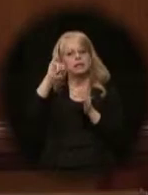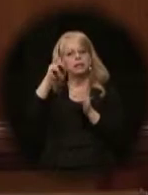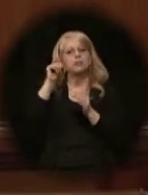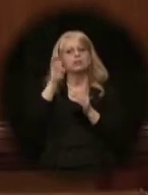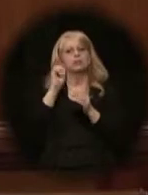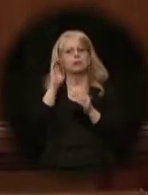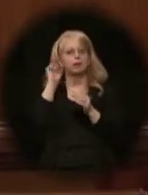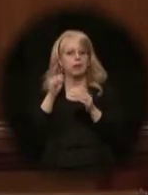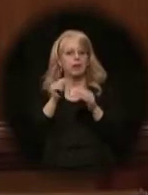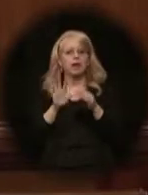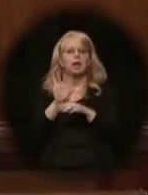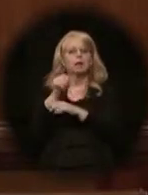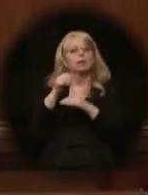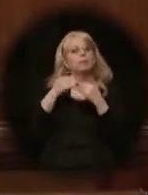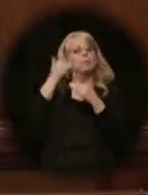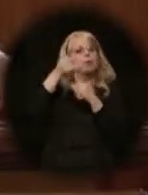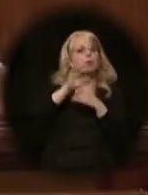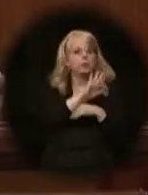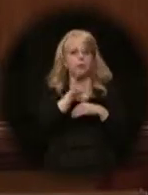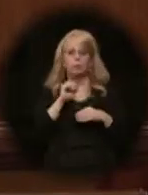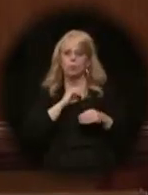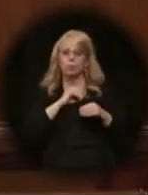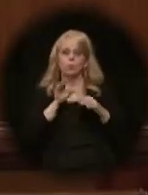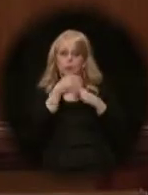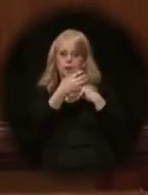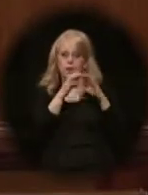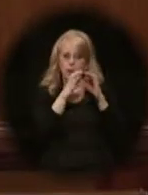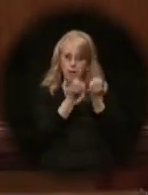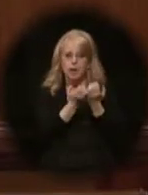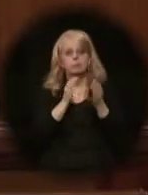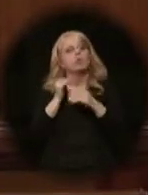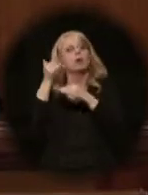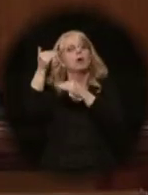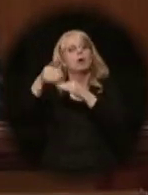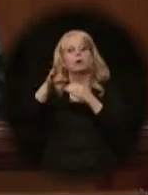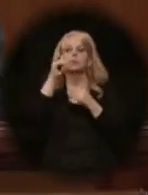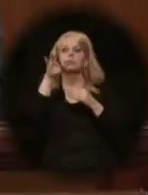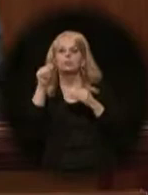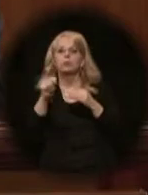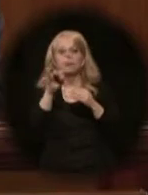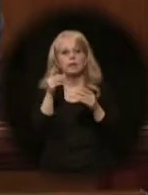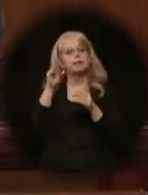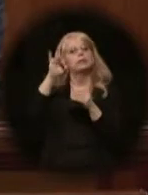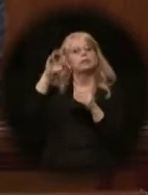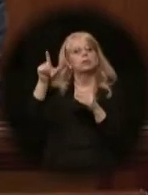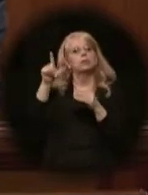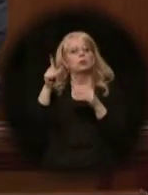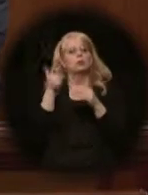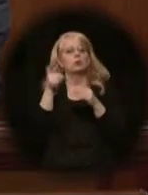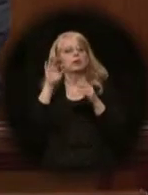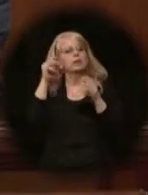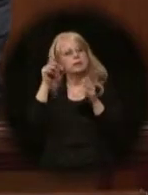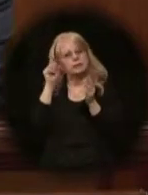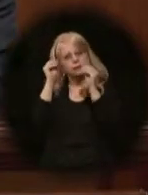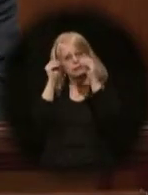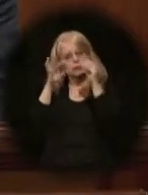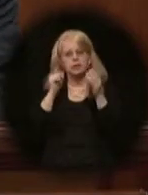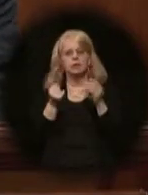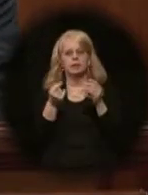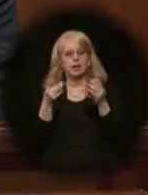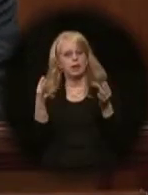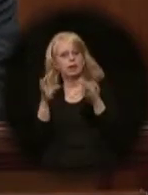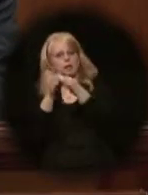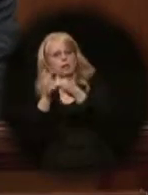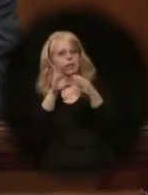to reach beyond their own classrooms and even beyond their own districts. Digital teaching can bring together students from Tanana